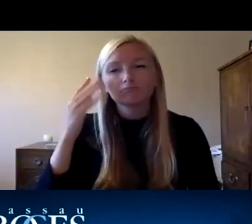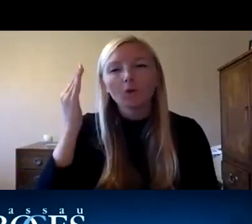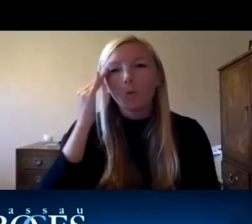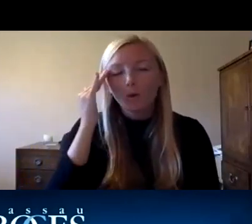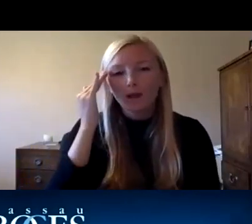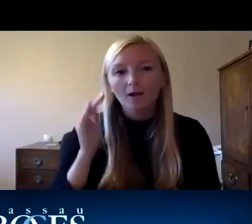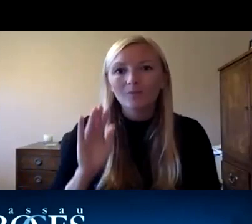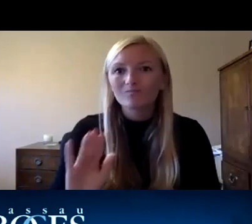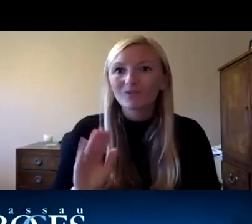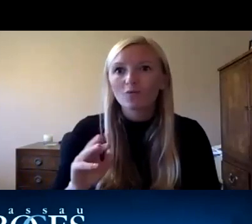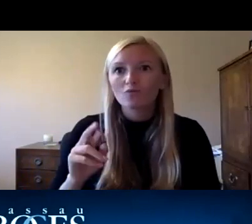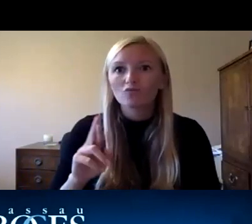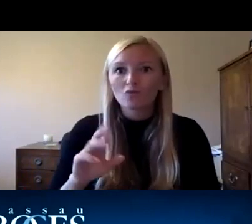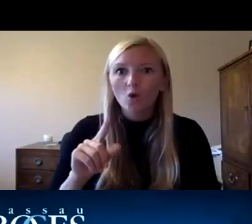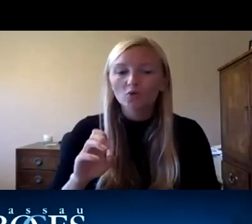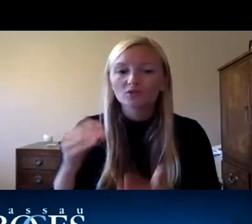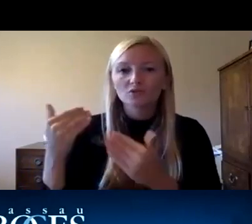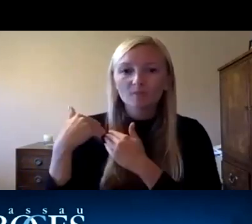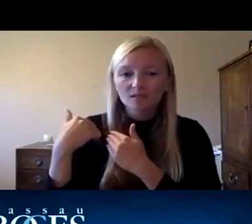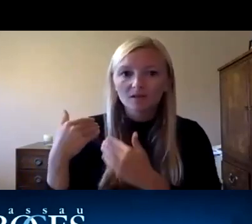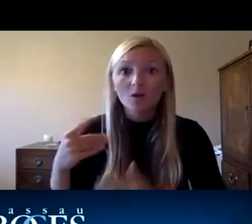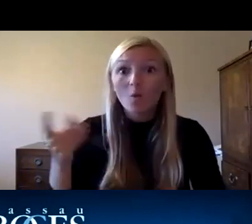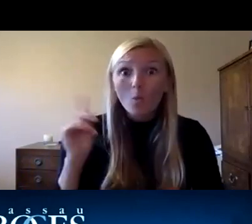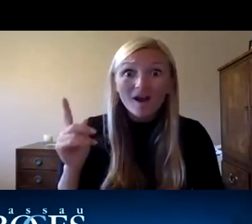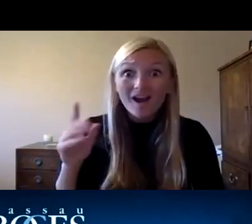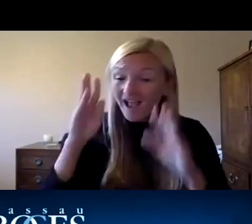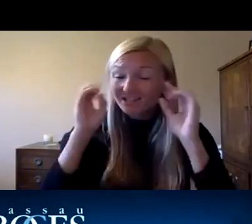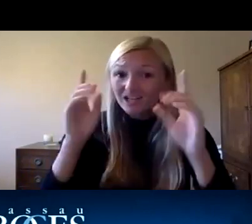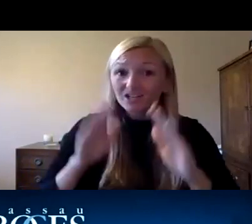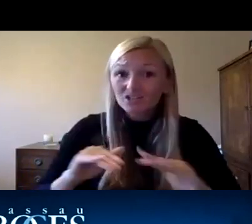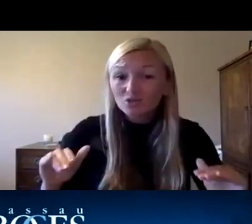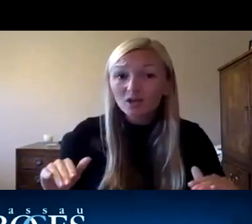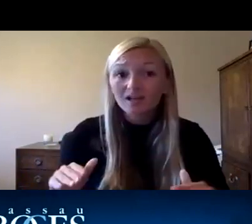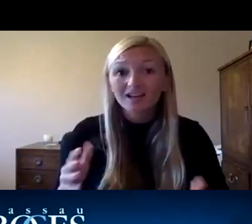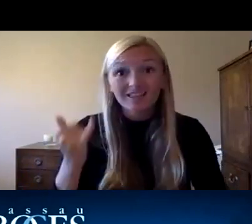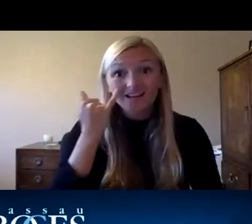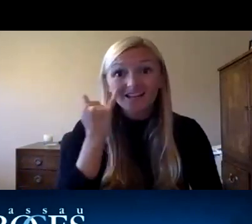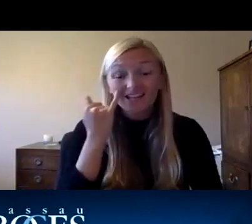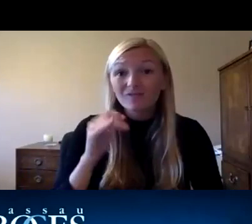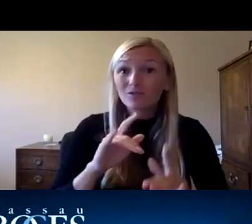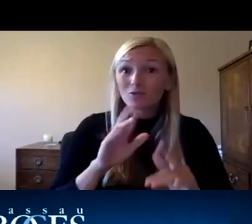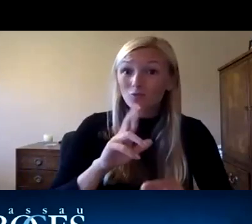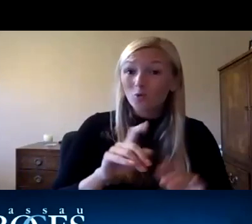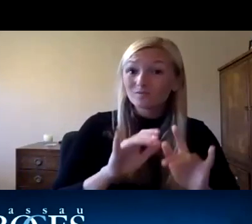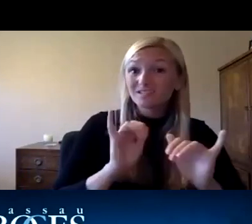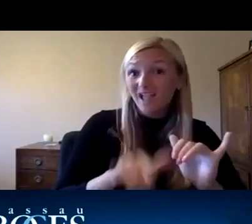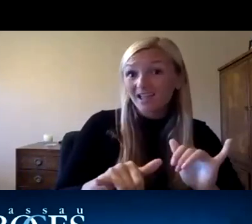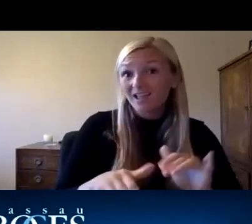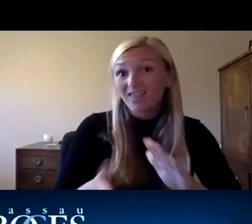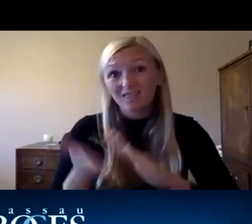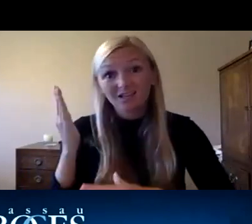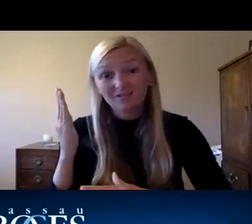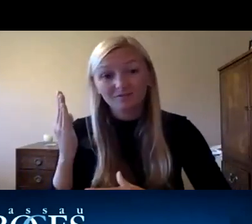again the roles and responsibilities and where we're educating children and how they're going to be educated and whether or not that role needs to either stay or leave within the schools so i think